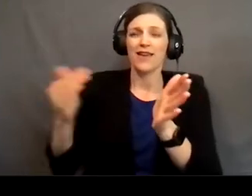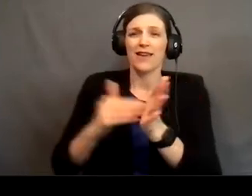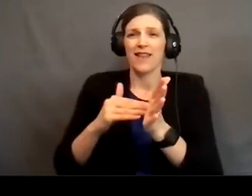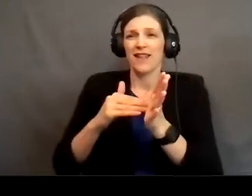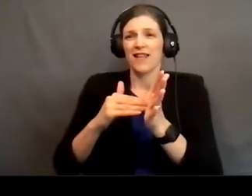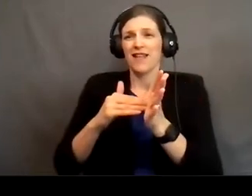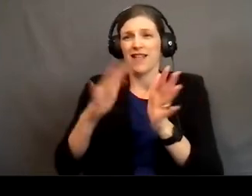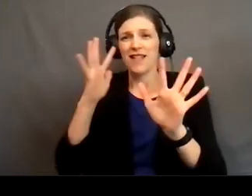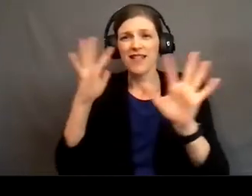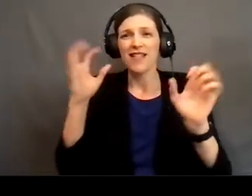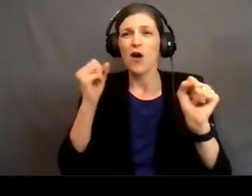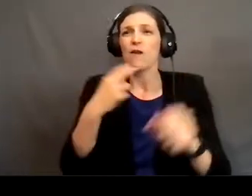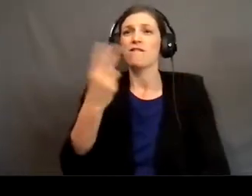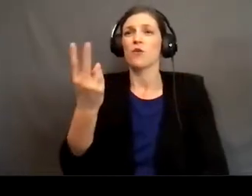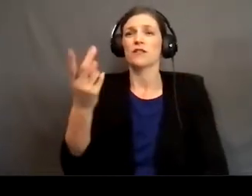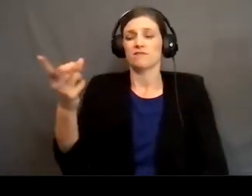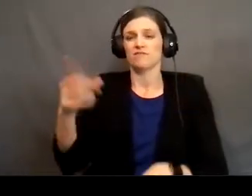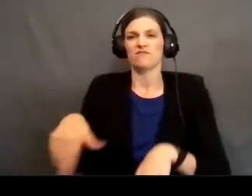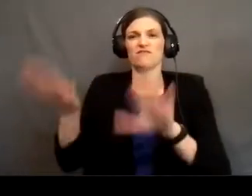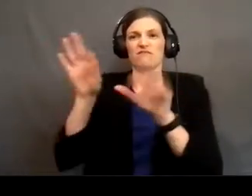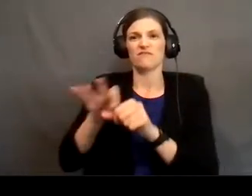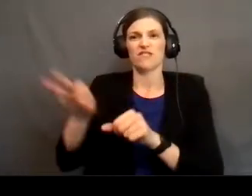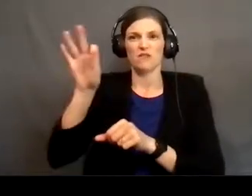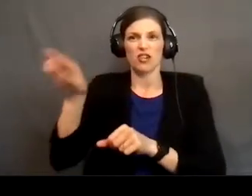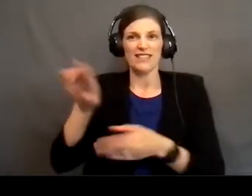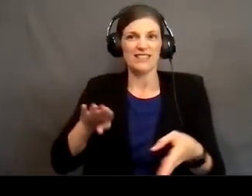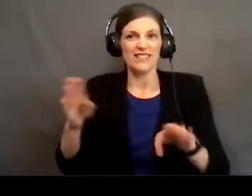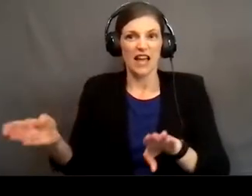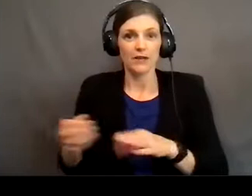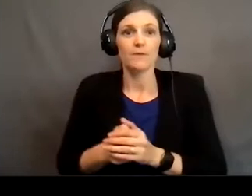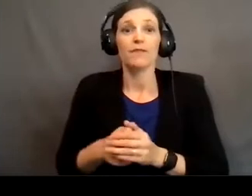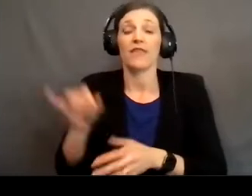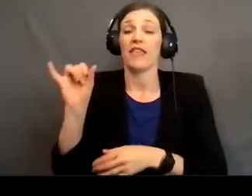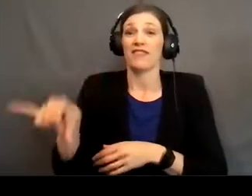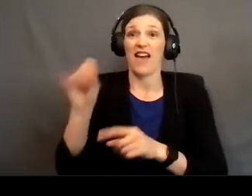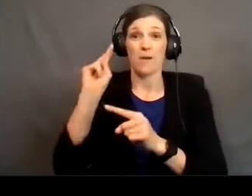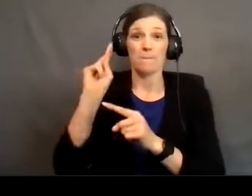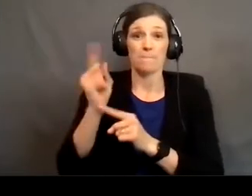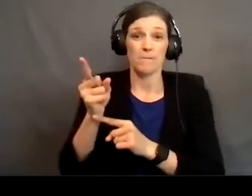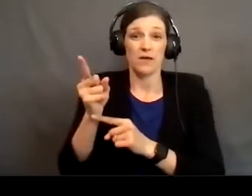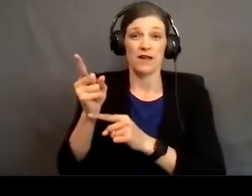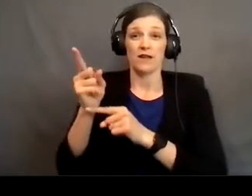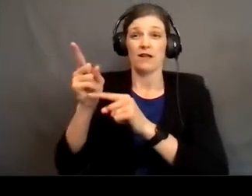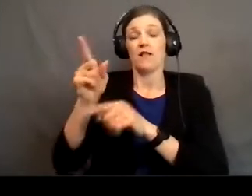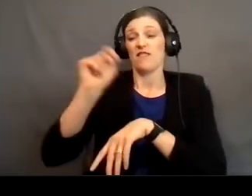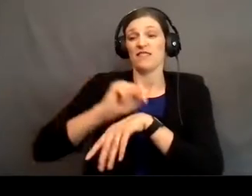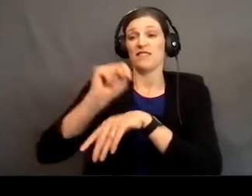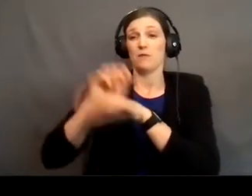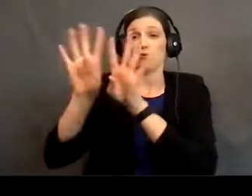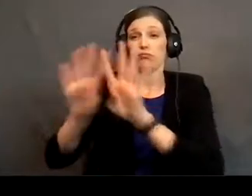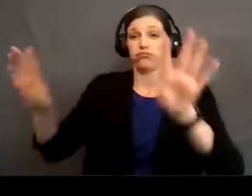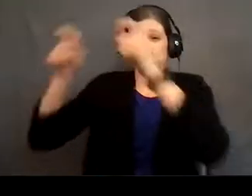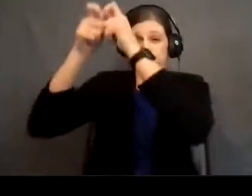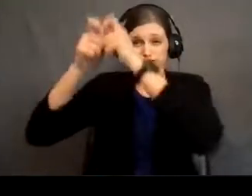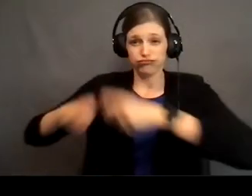voice, he gave up his spirit. He died. And at that moment, the curtain of the temple was torn in two